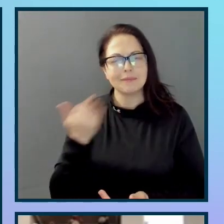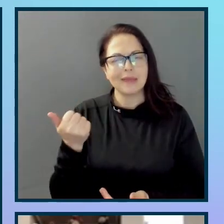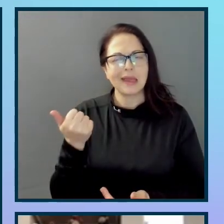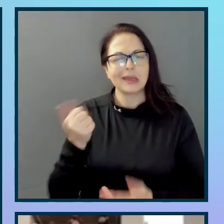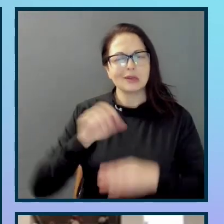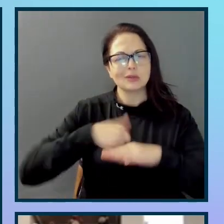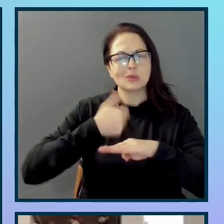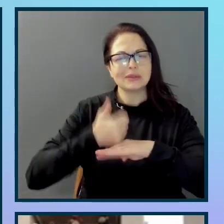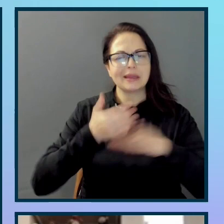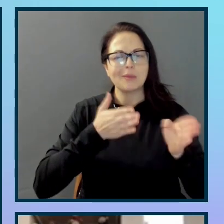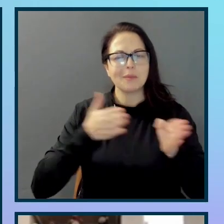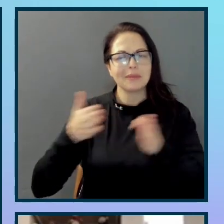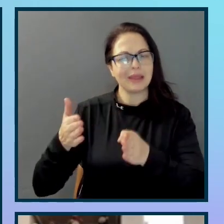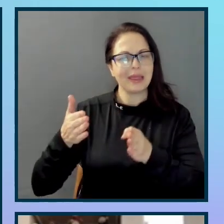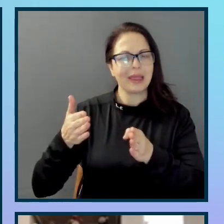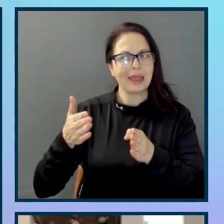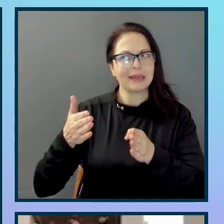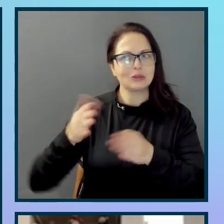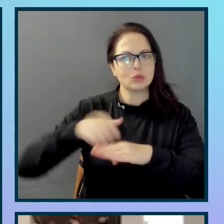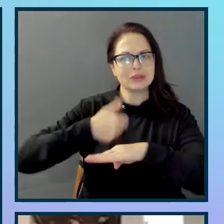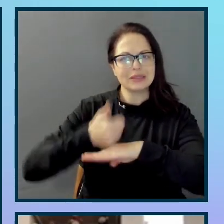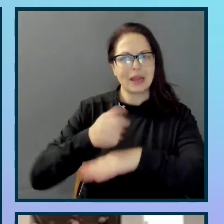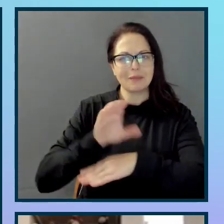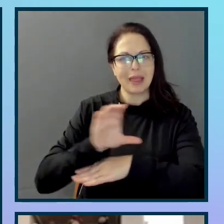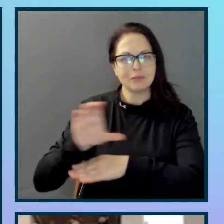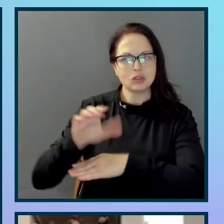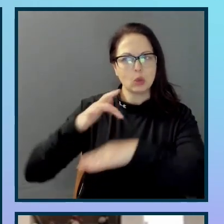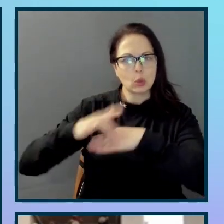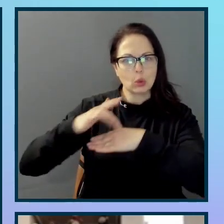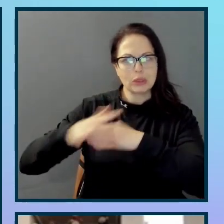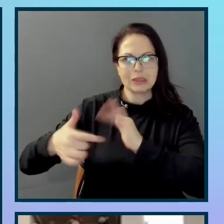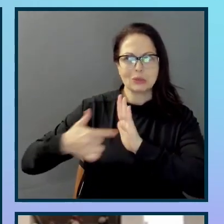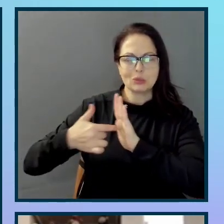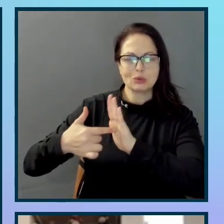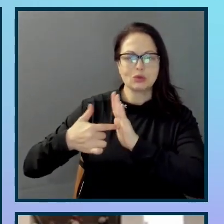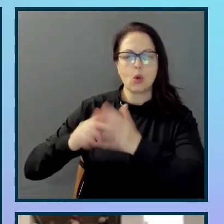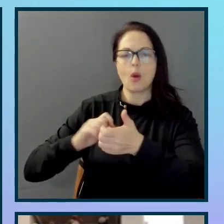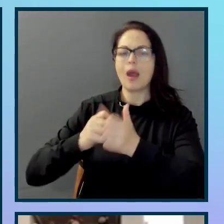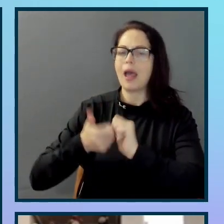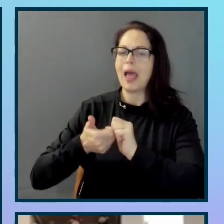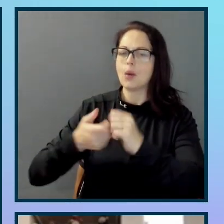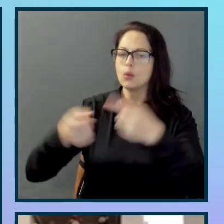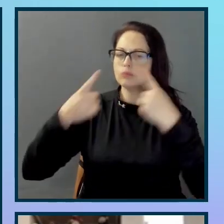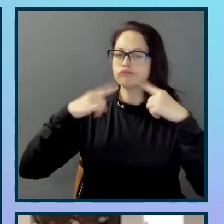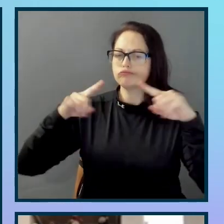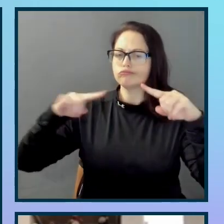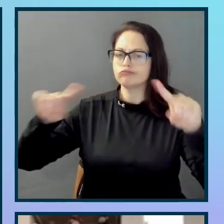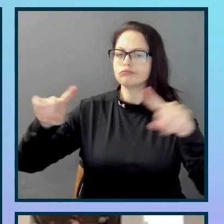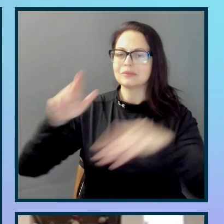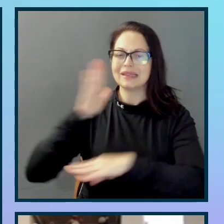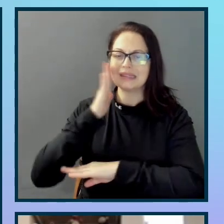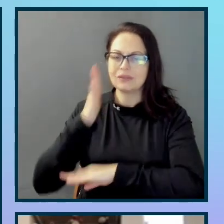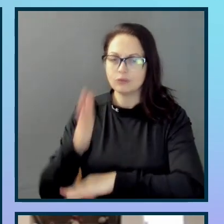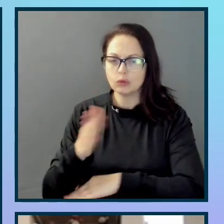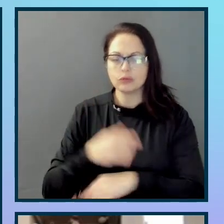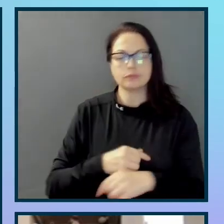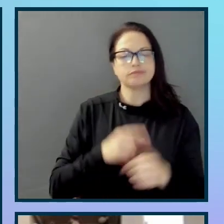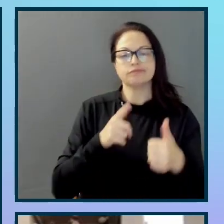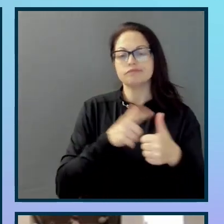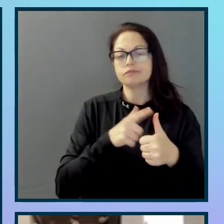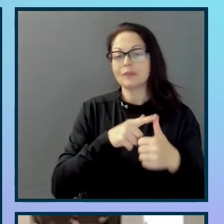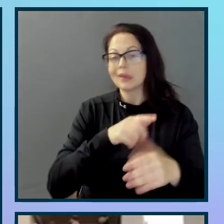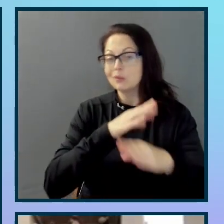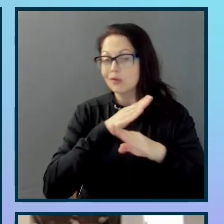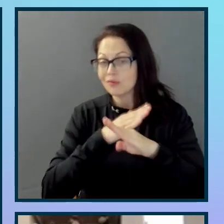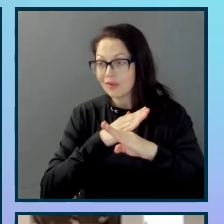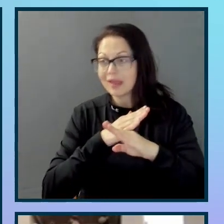will prevent much more work in the long run. It prevents engineer time, it prevents design time, it